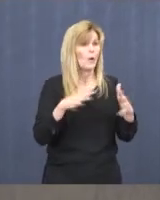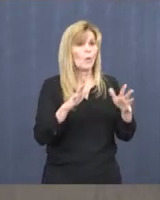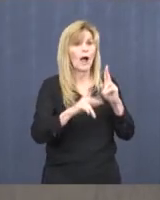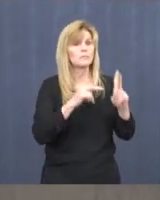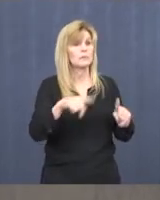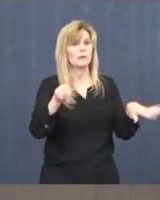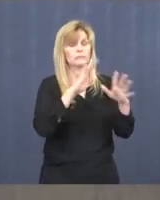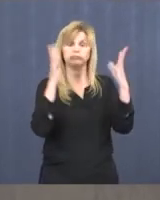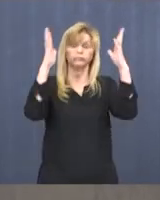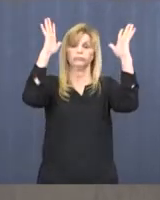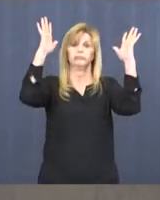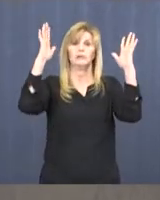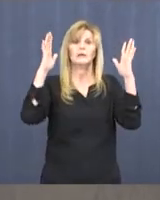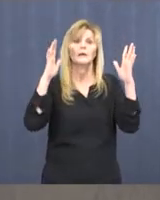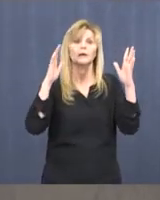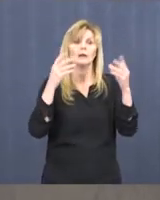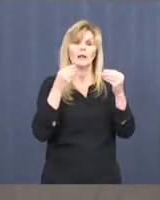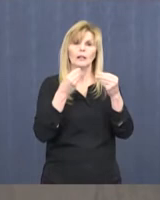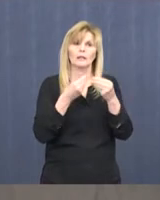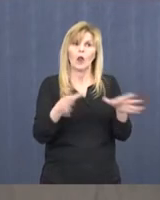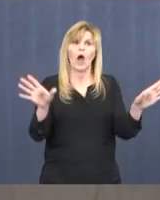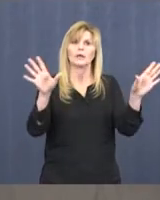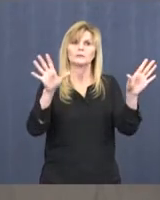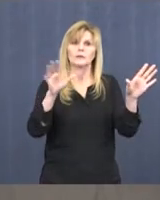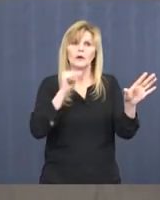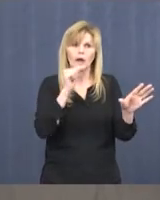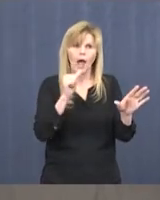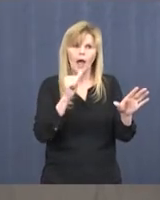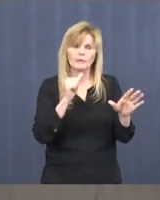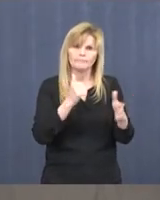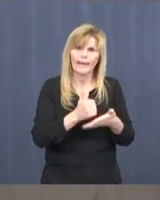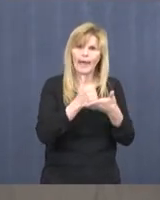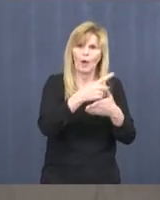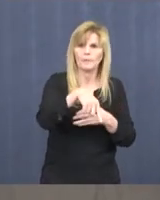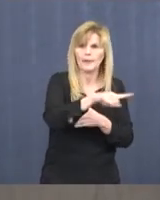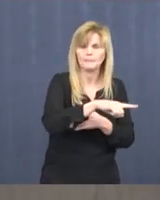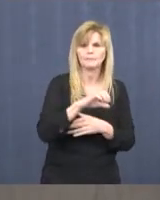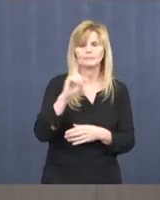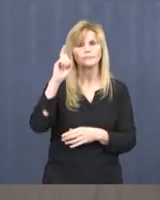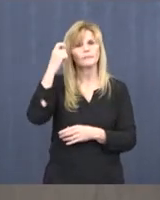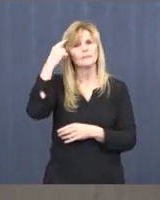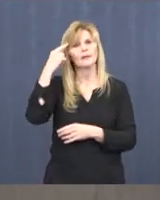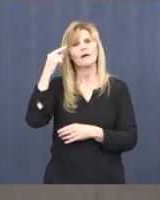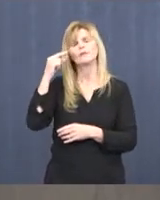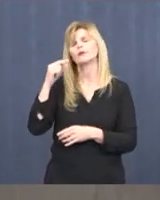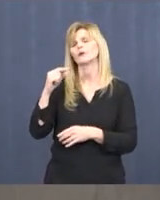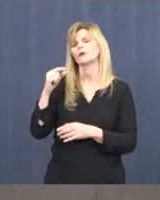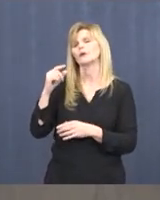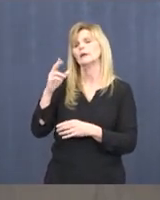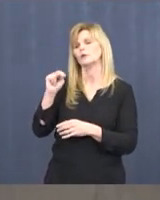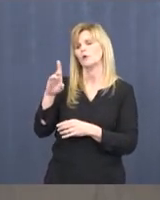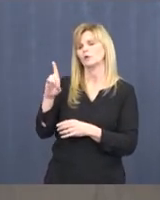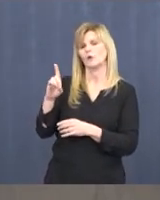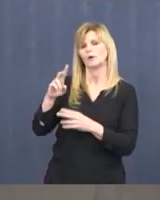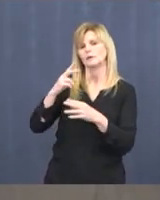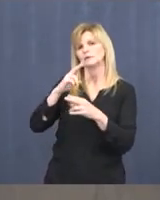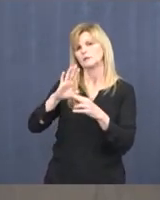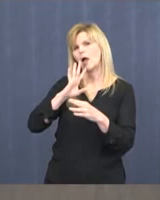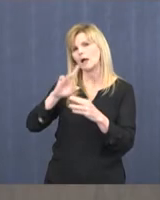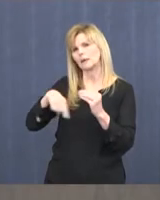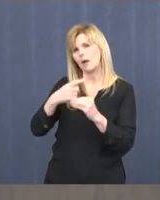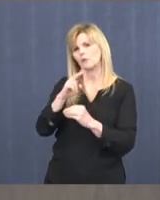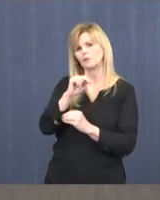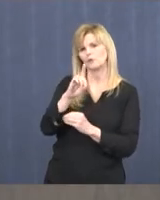due to those type of conditions. Governor Burgum has talked about North Dakota tough, and he's talked about North Dakota